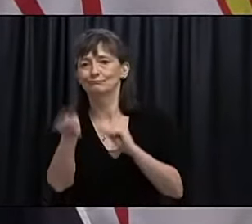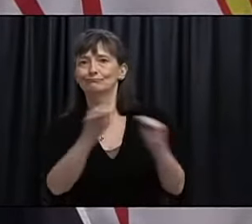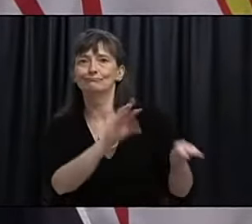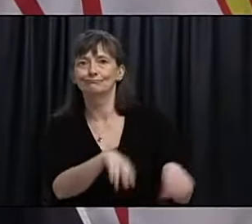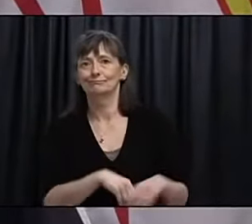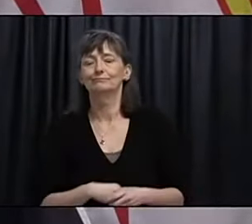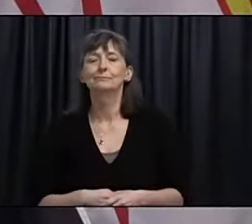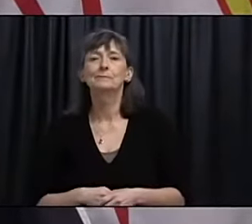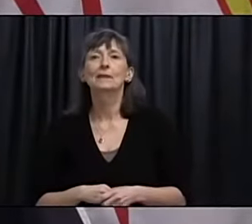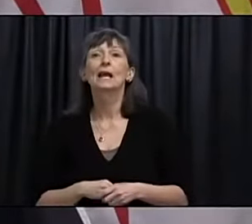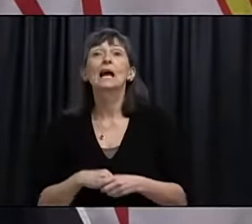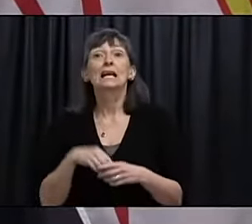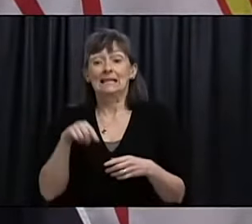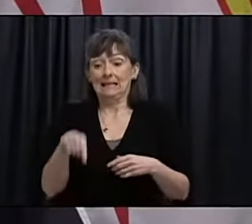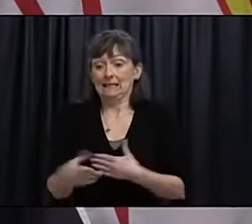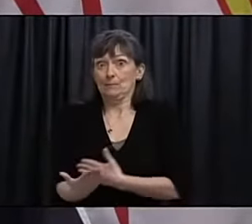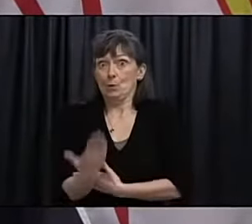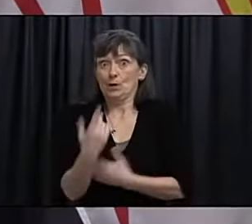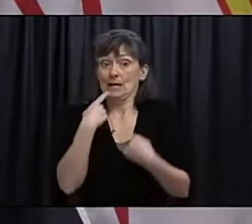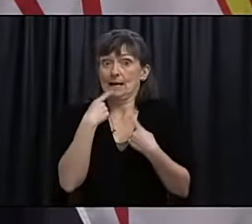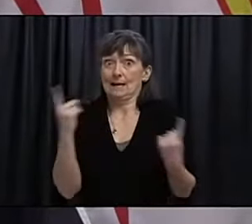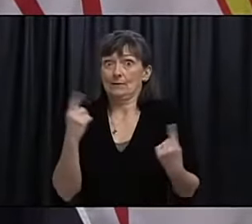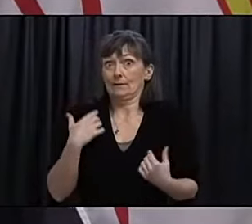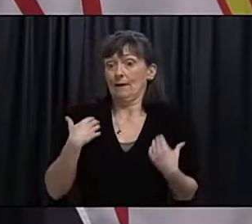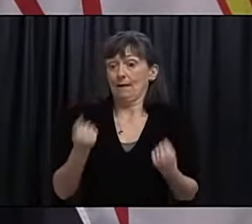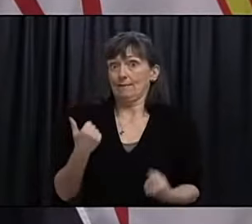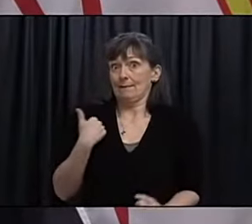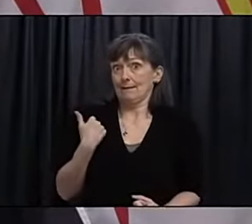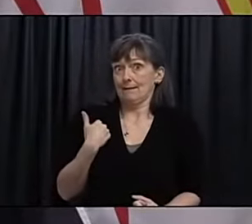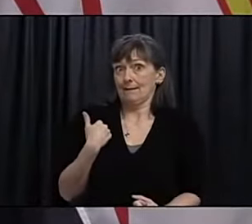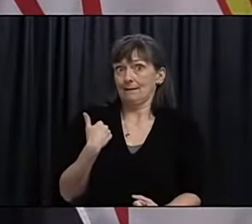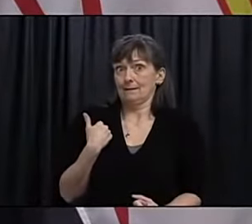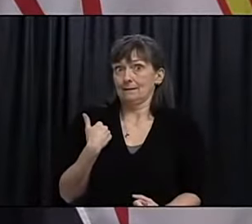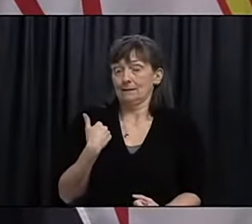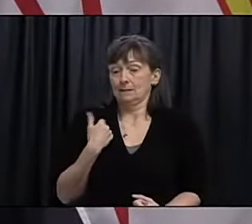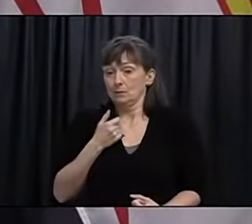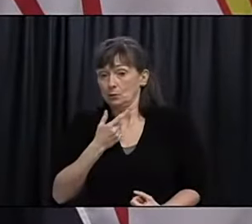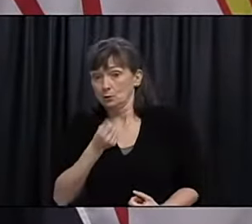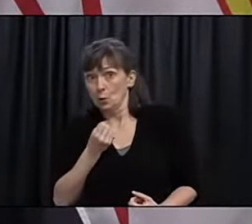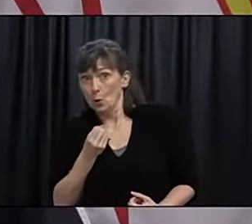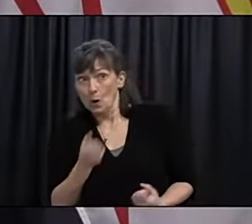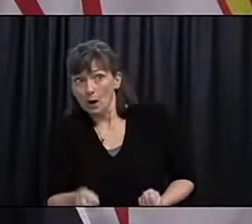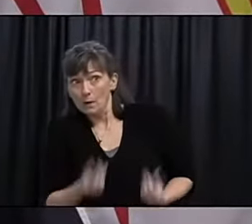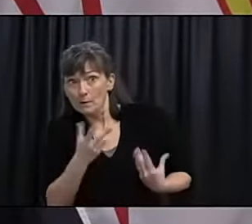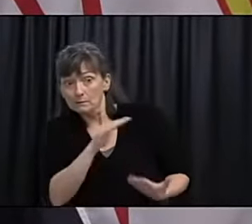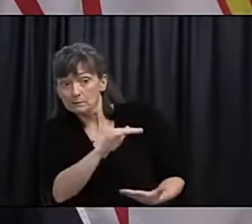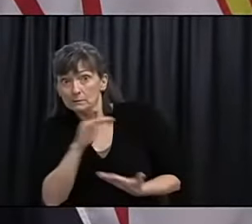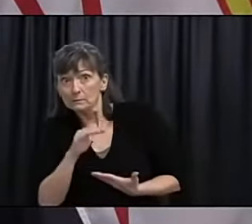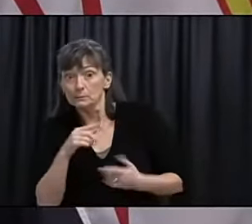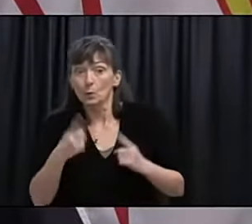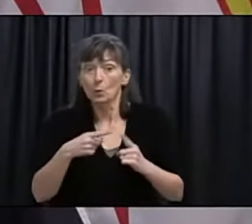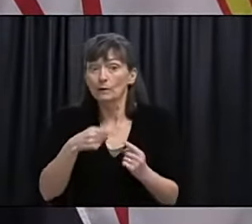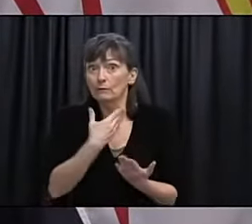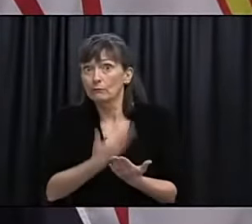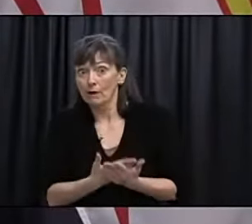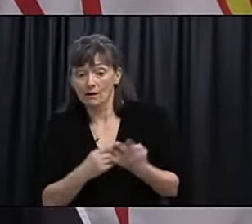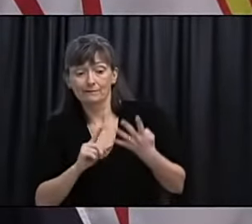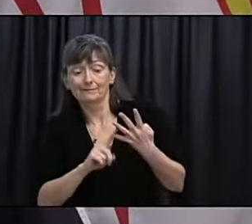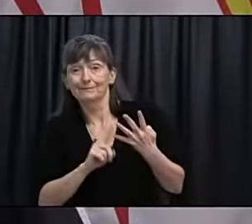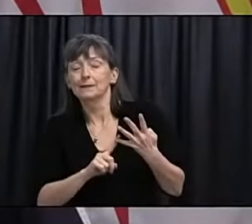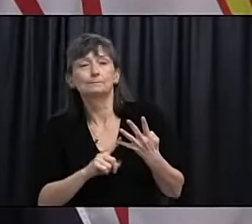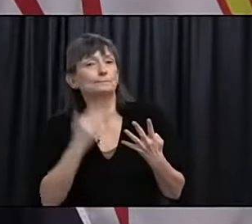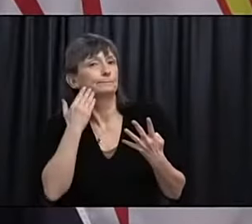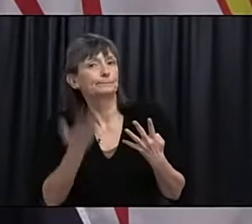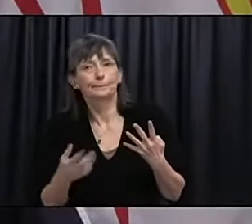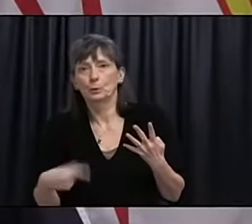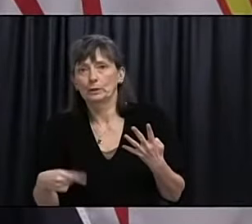As the announcement was only made this morning by Health Canada we do not yet have confirmation of the amounts or timelines for shipments of this vaccine for